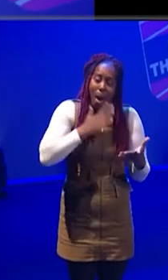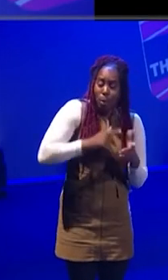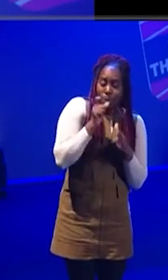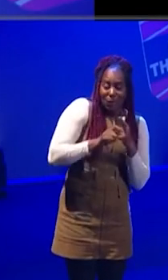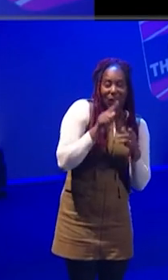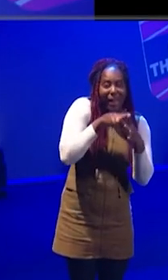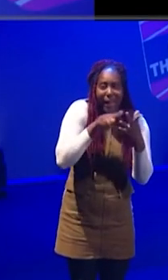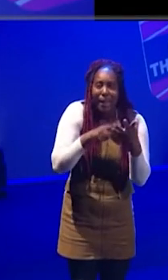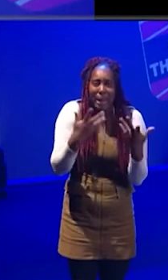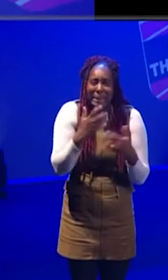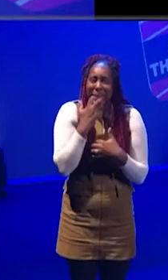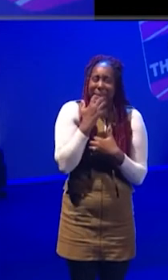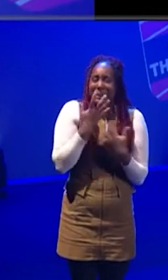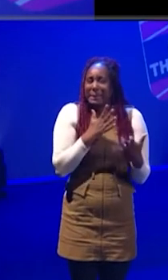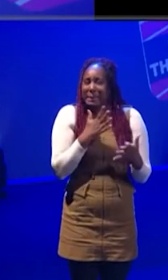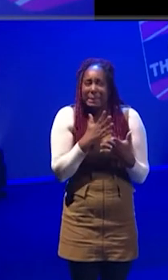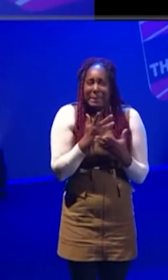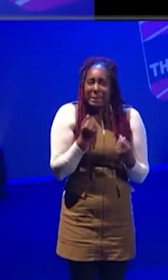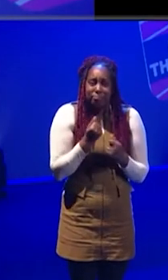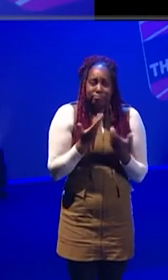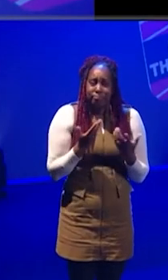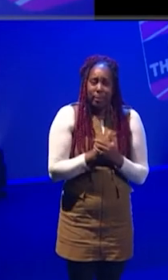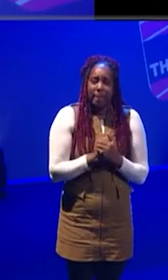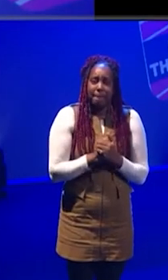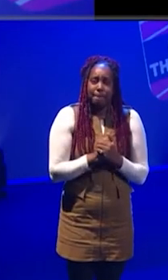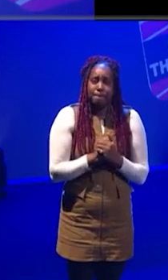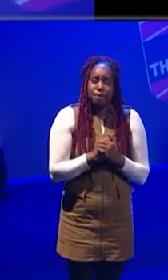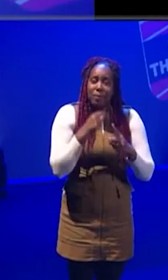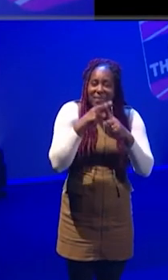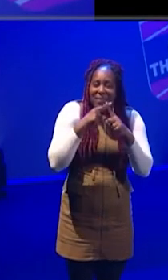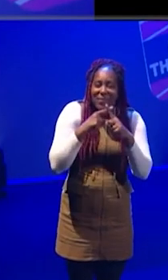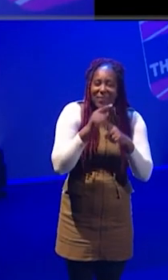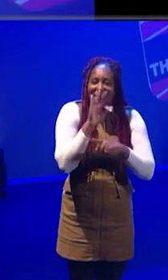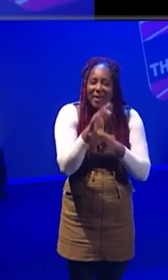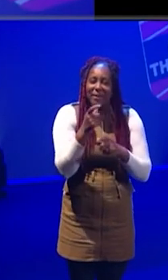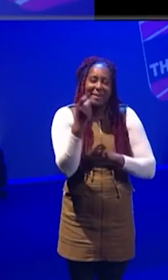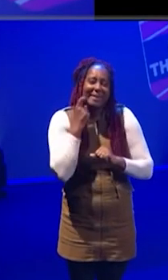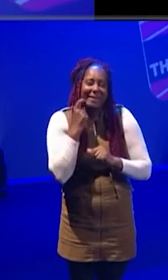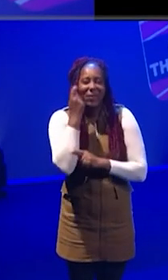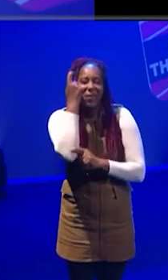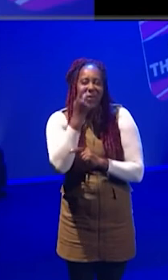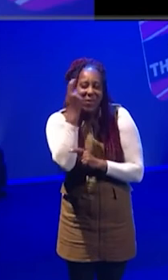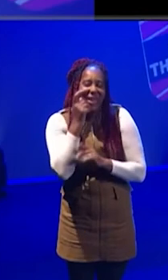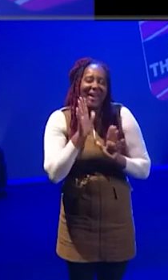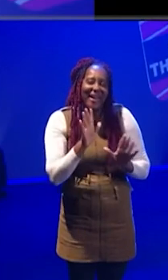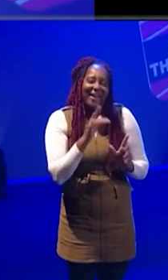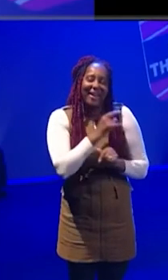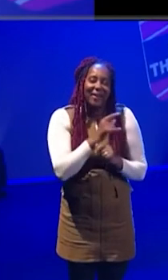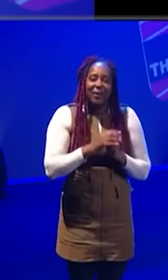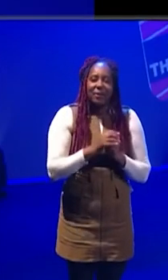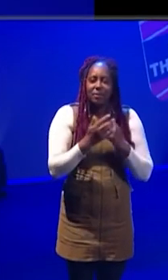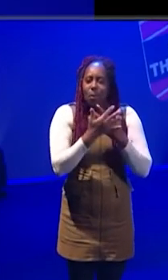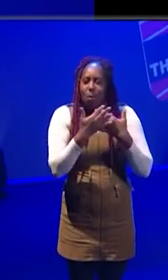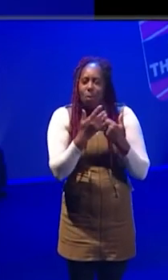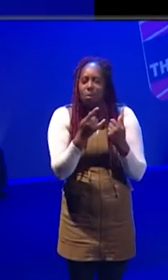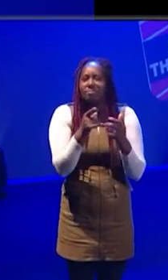rent and bills, you know? Tax returns are really much easier, much easier than you think. They're